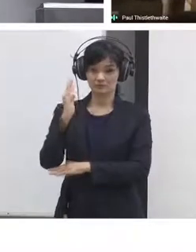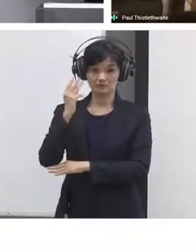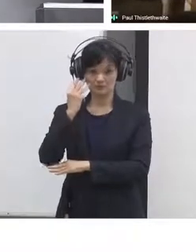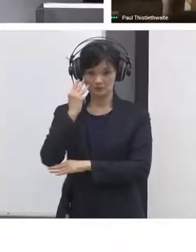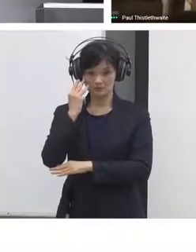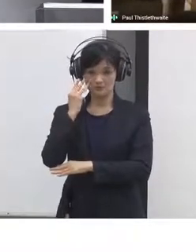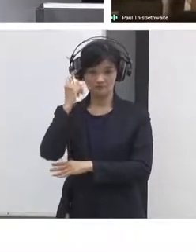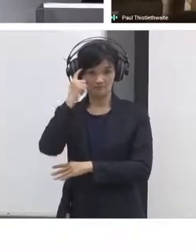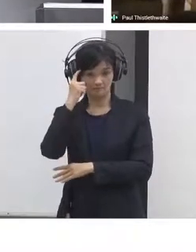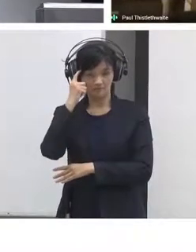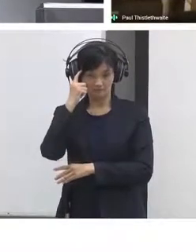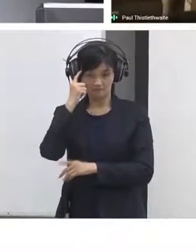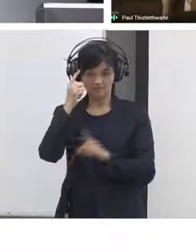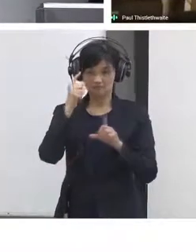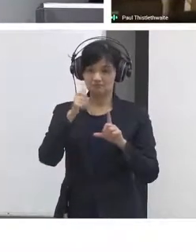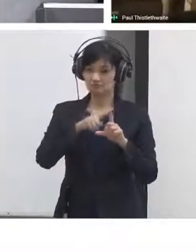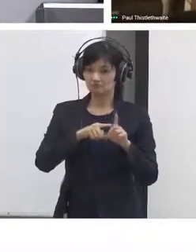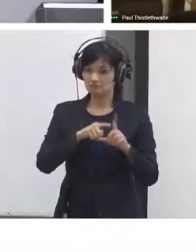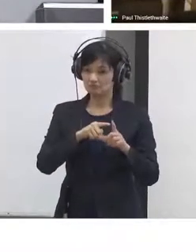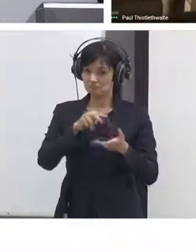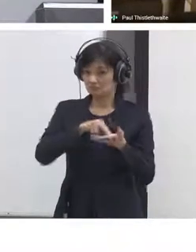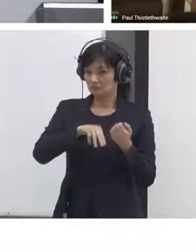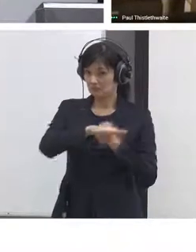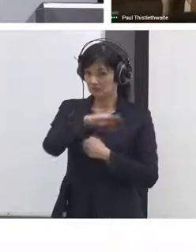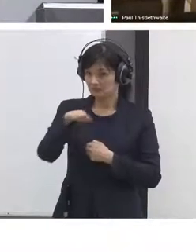comment on although we may have individual views